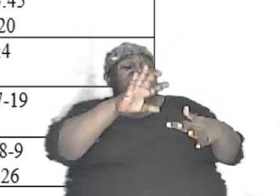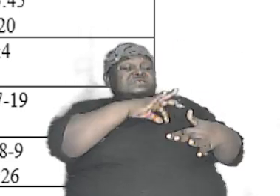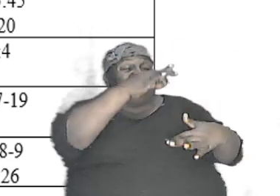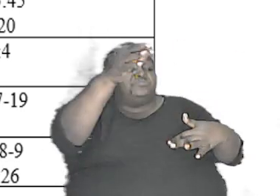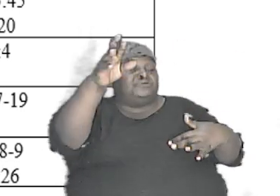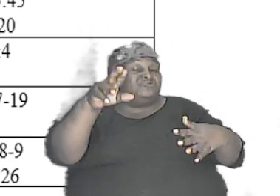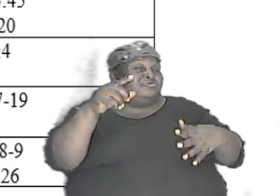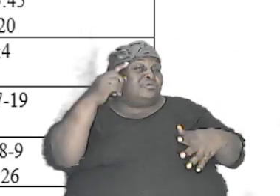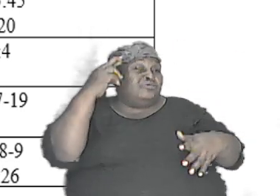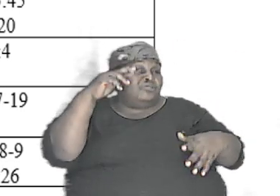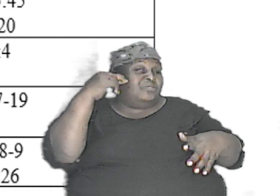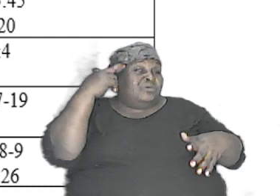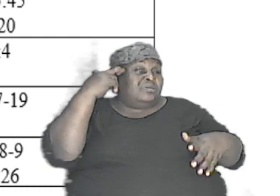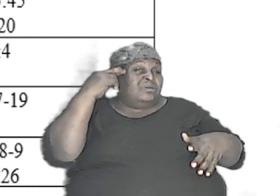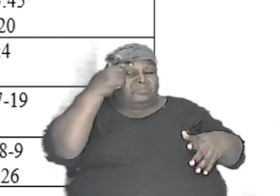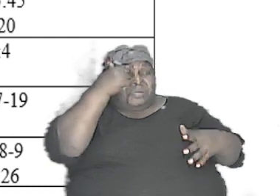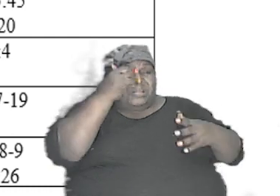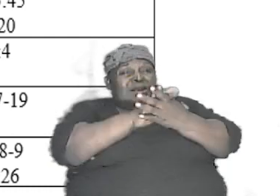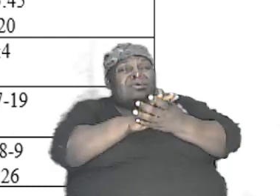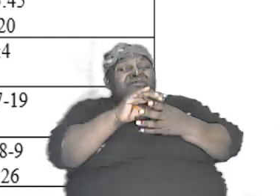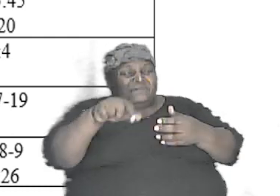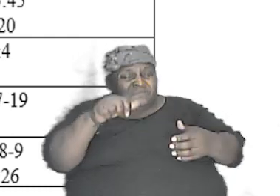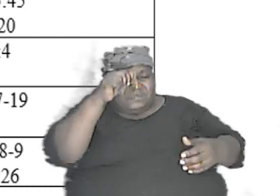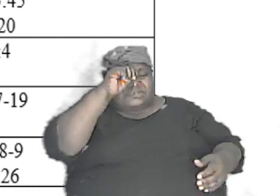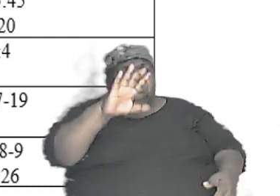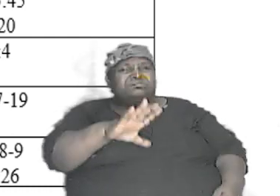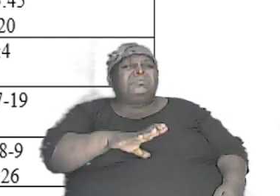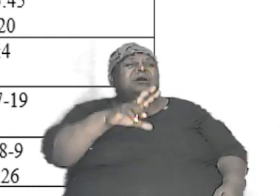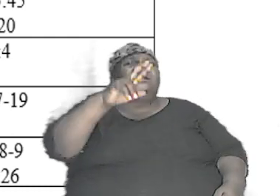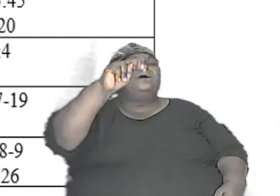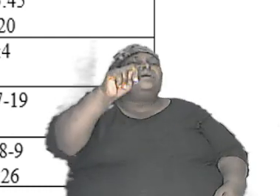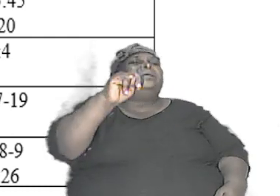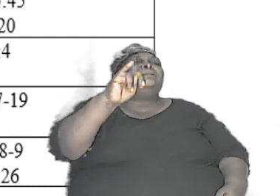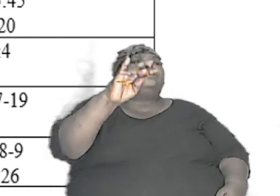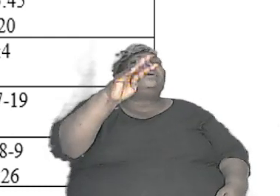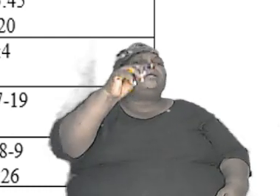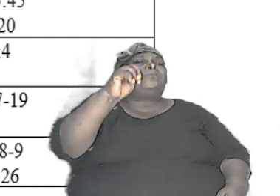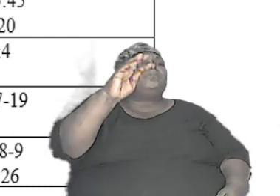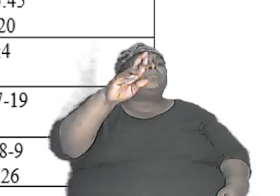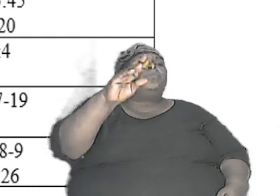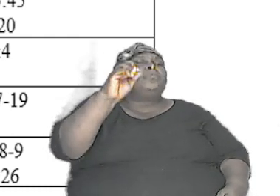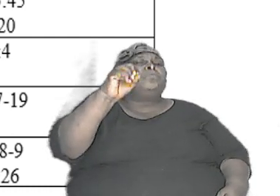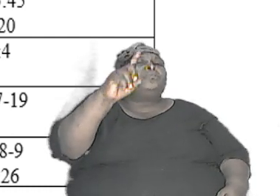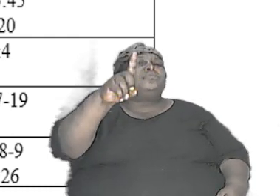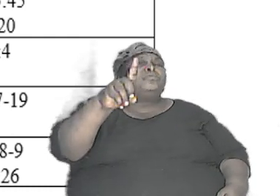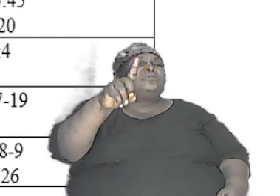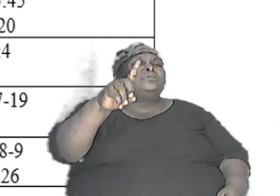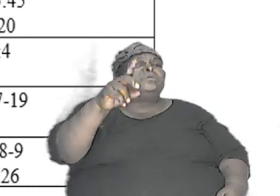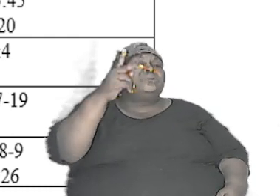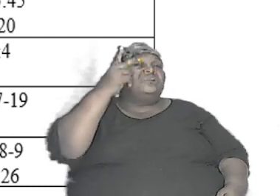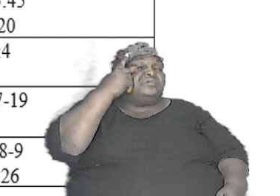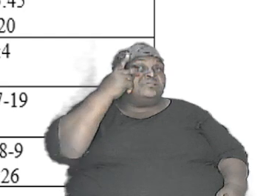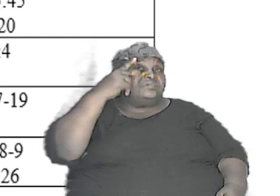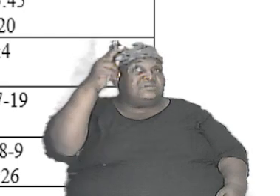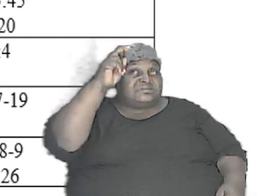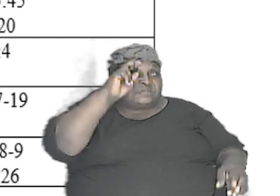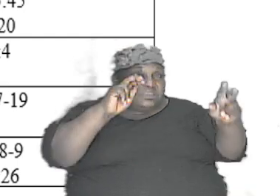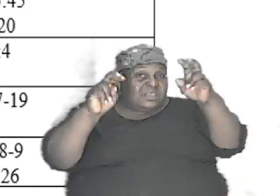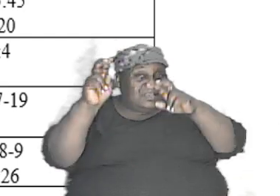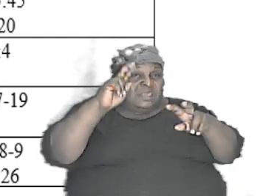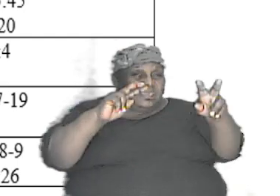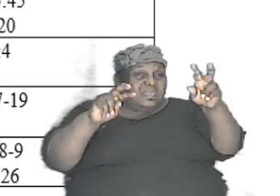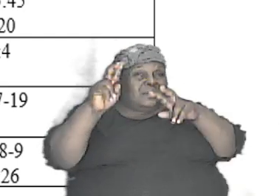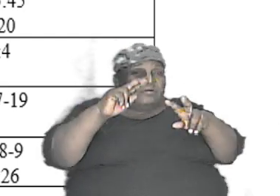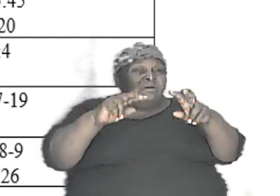that this man Nimrod he was the first to seek after a one